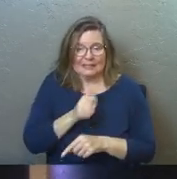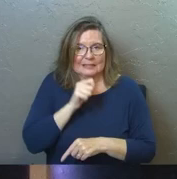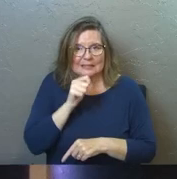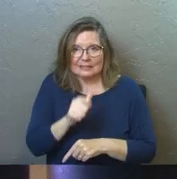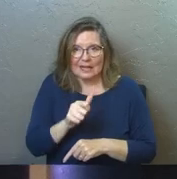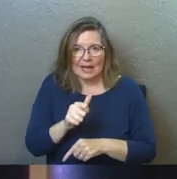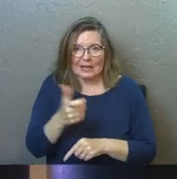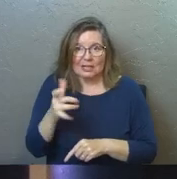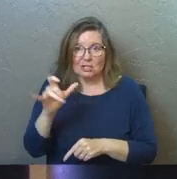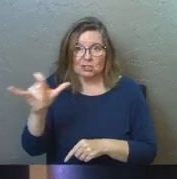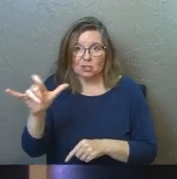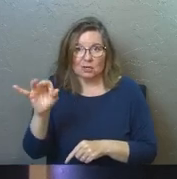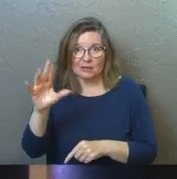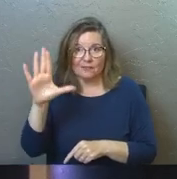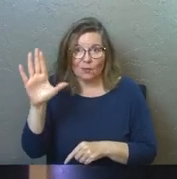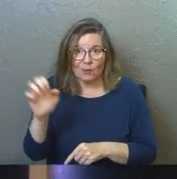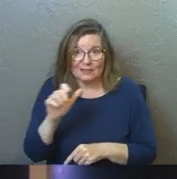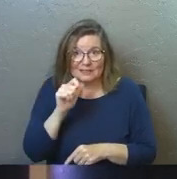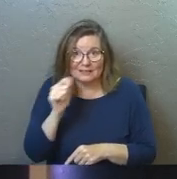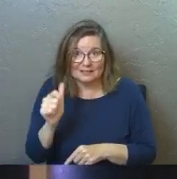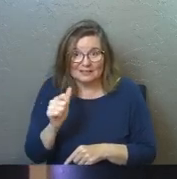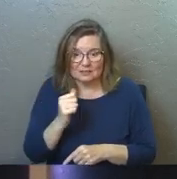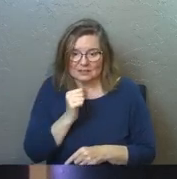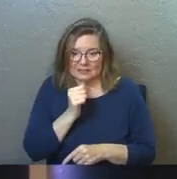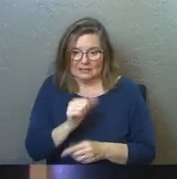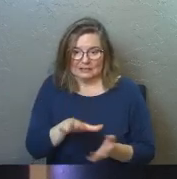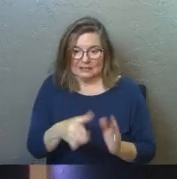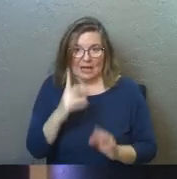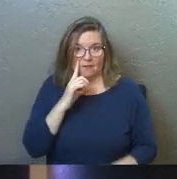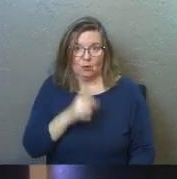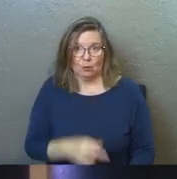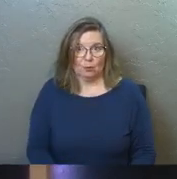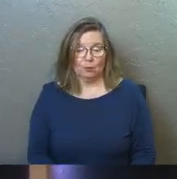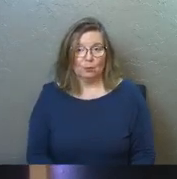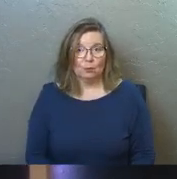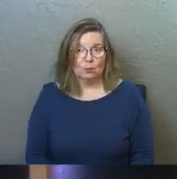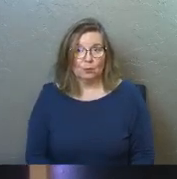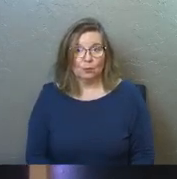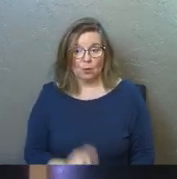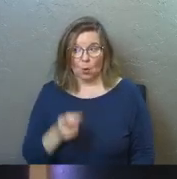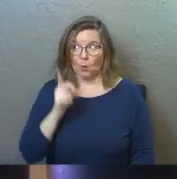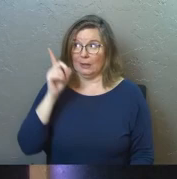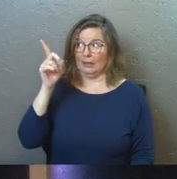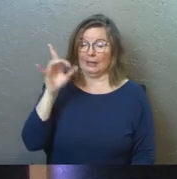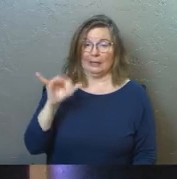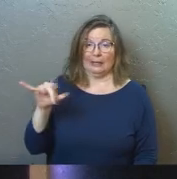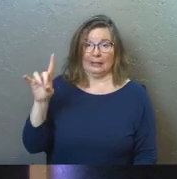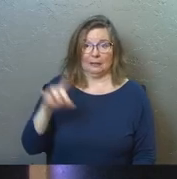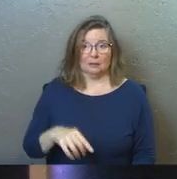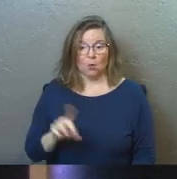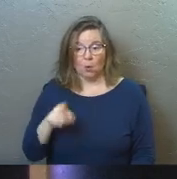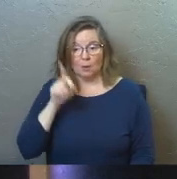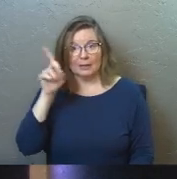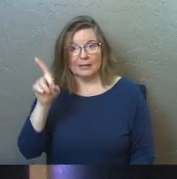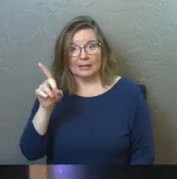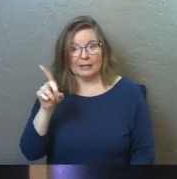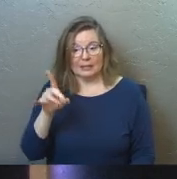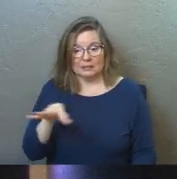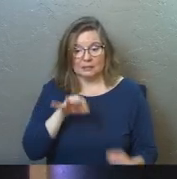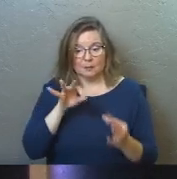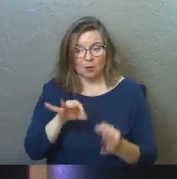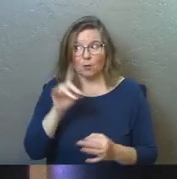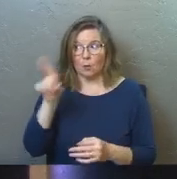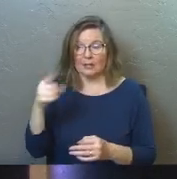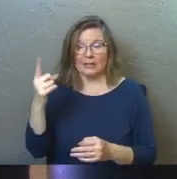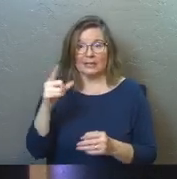is not an eternal force, and it did not die for you. Only he did. Only he is perfect,